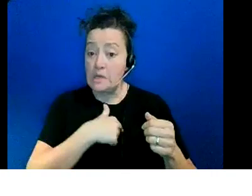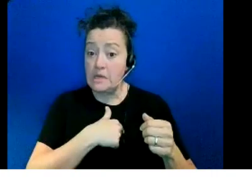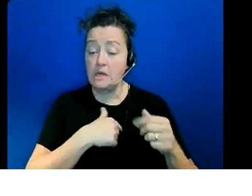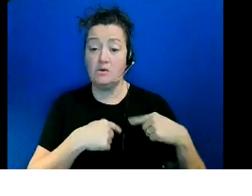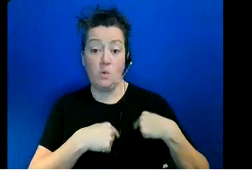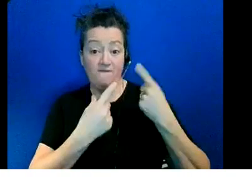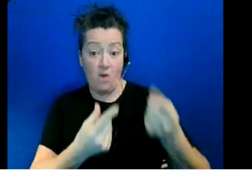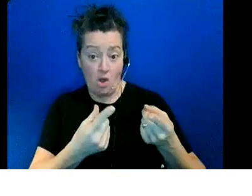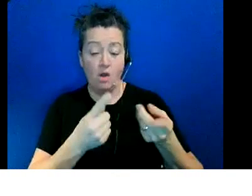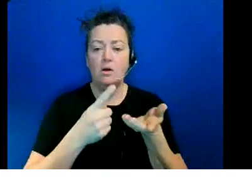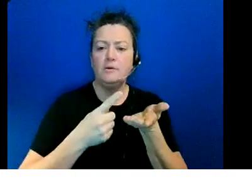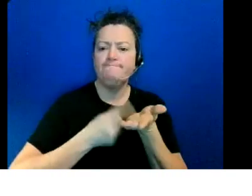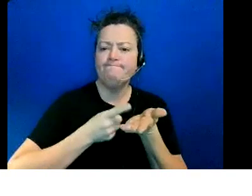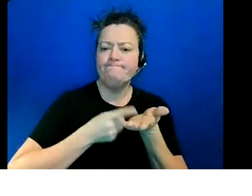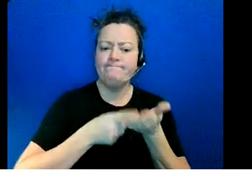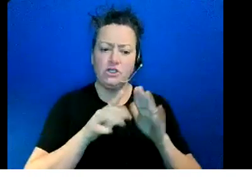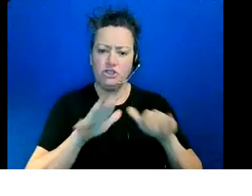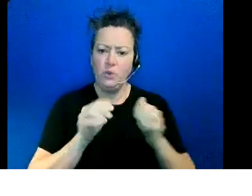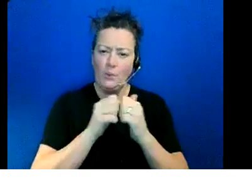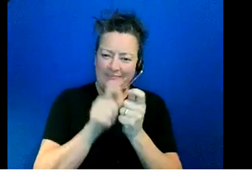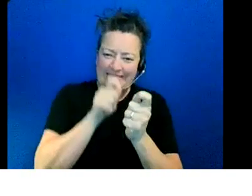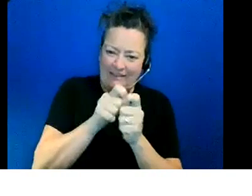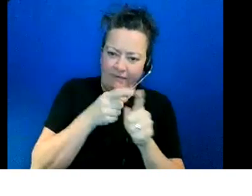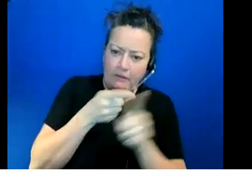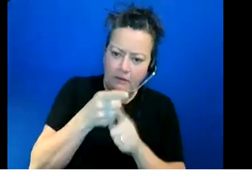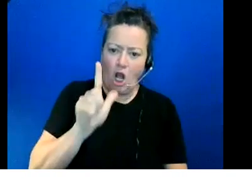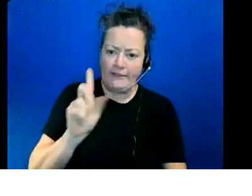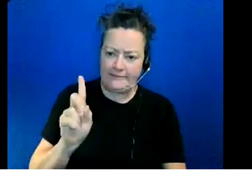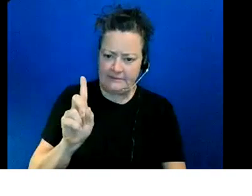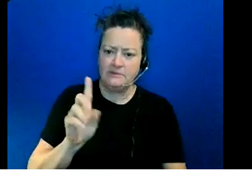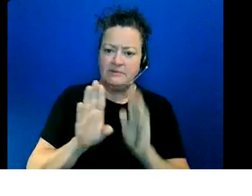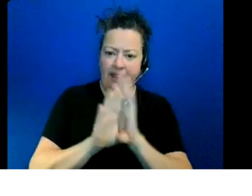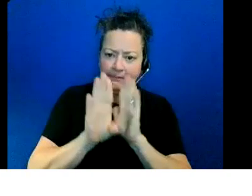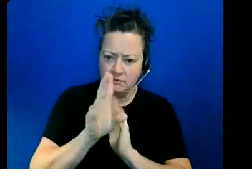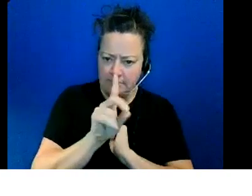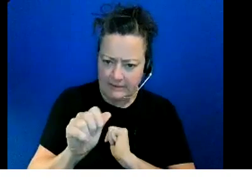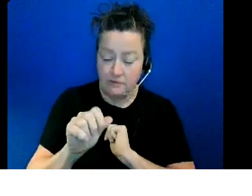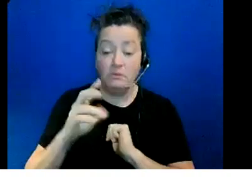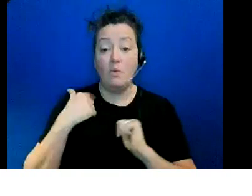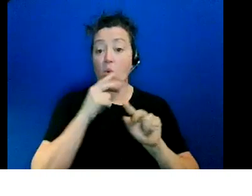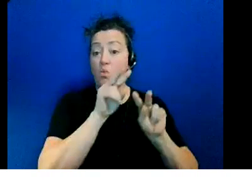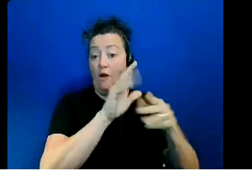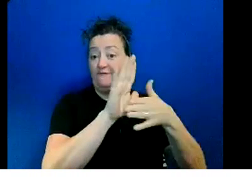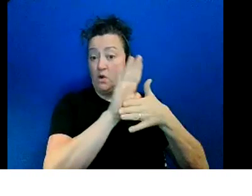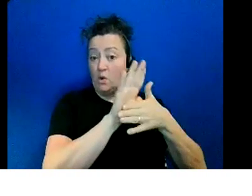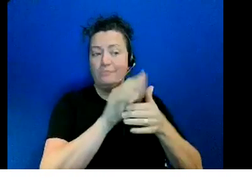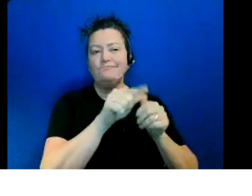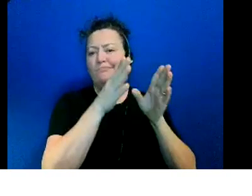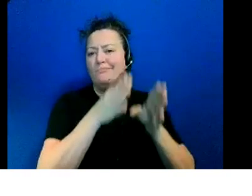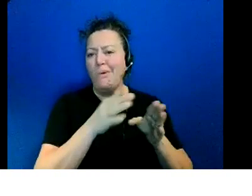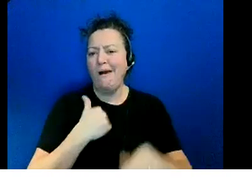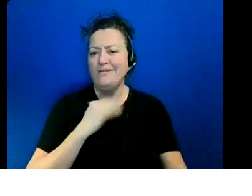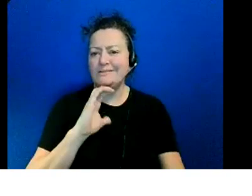learning or developmental disabilities like we have talked about we have seen videos of people with cerebral palsy or